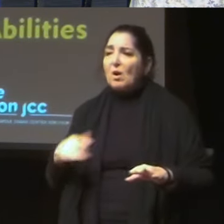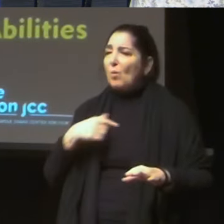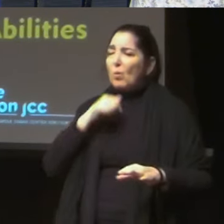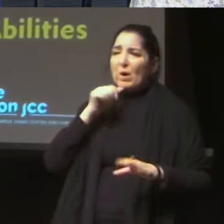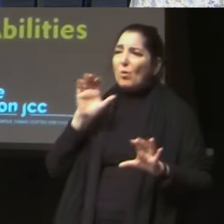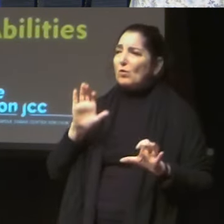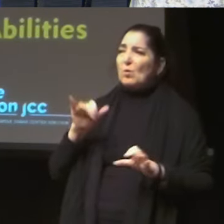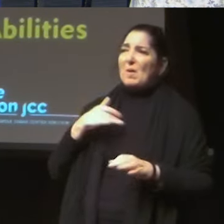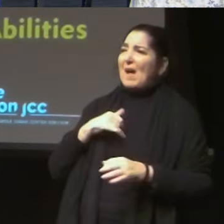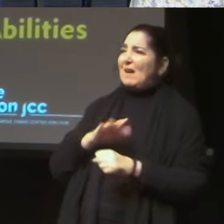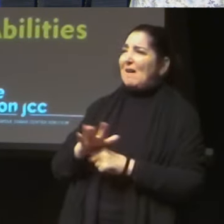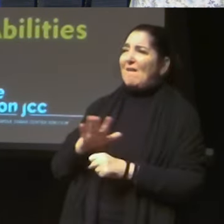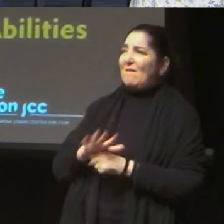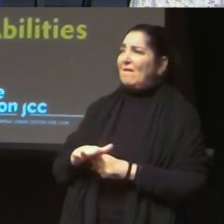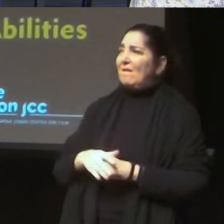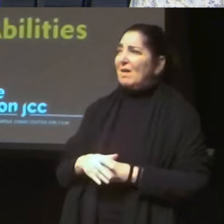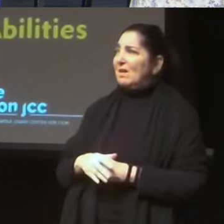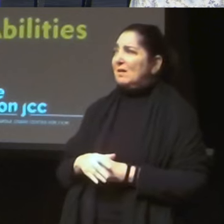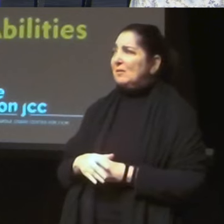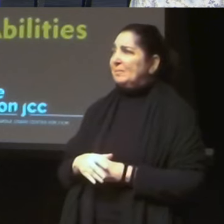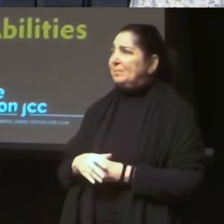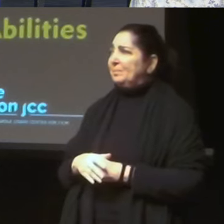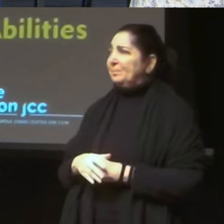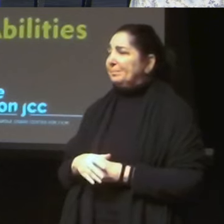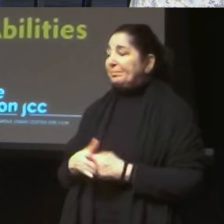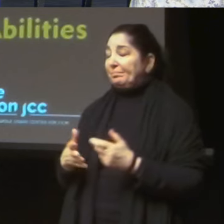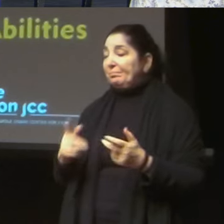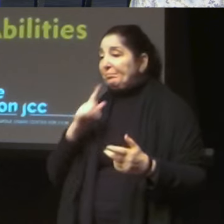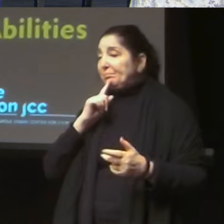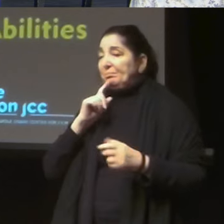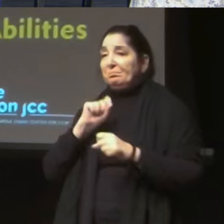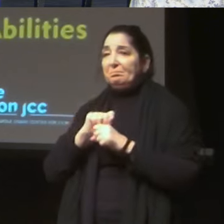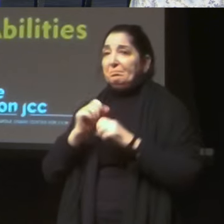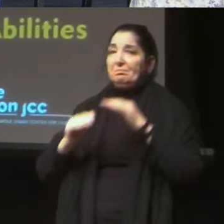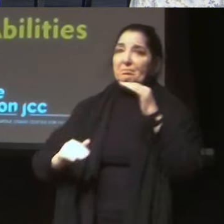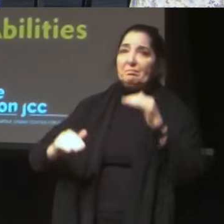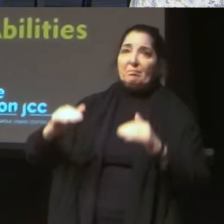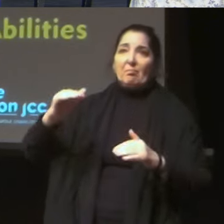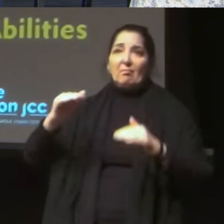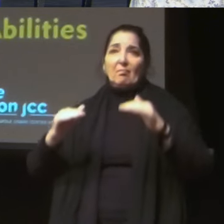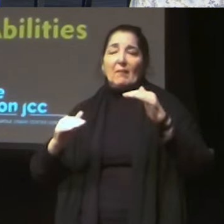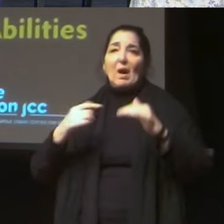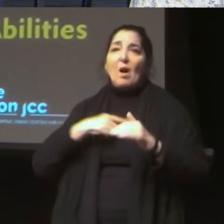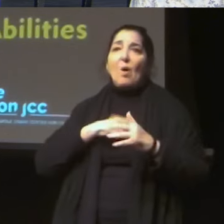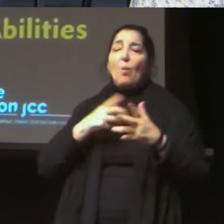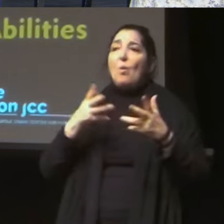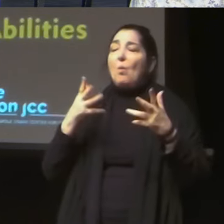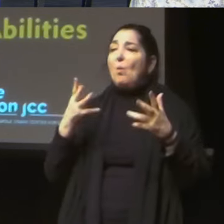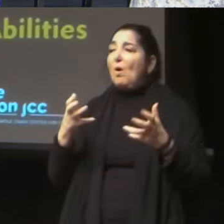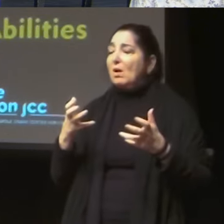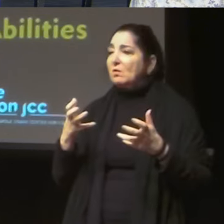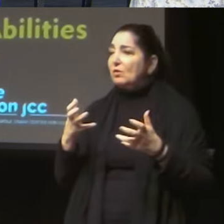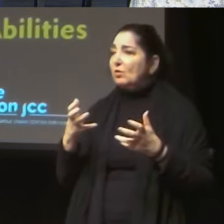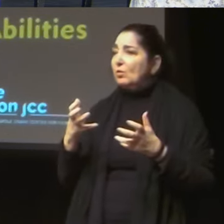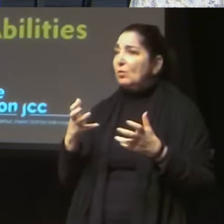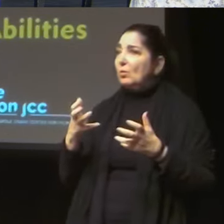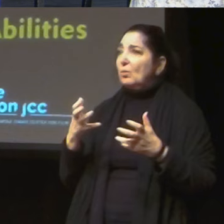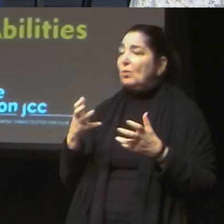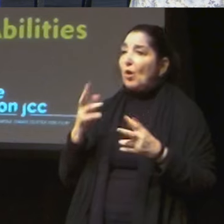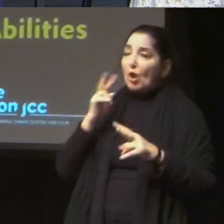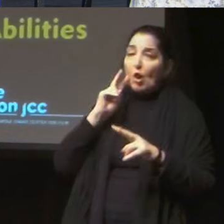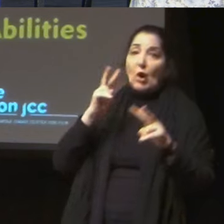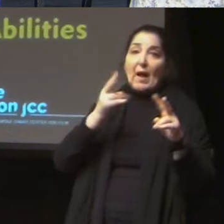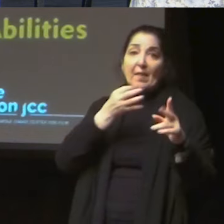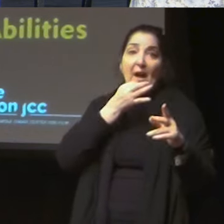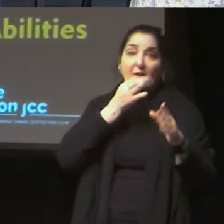experts, but I think we all have to also recognize that we all know our ourselves and our children and our family, not family members and our loved ones. We have to,